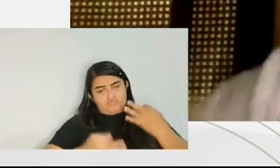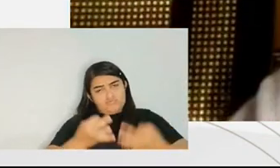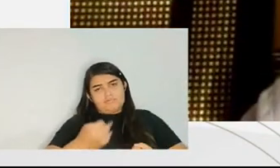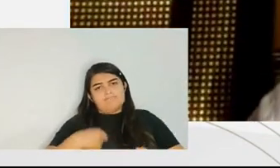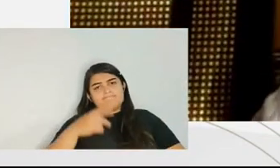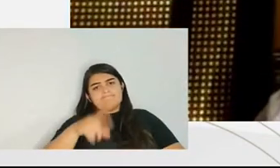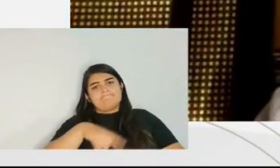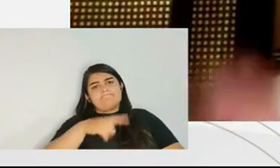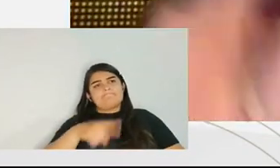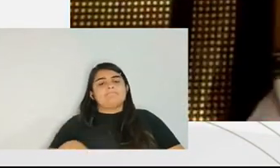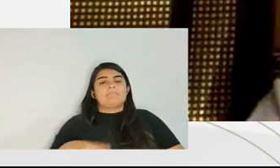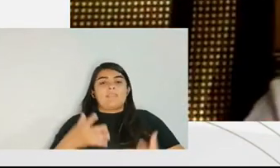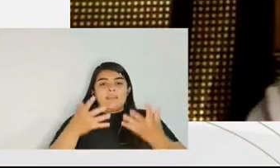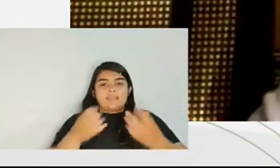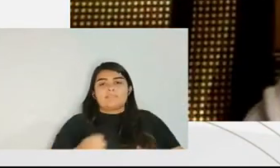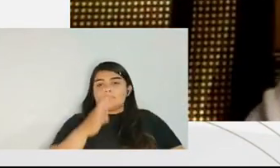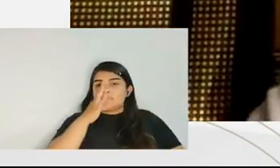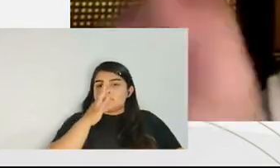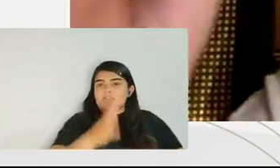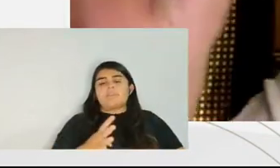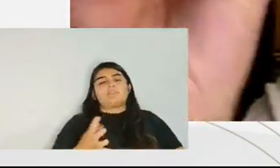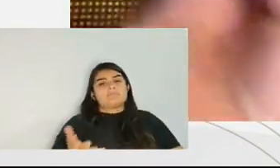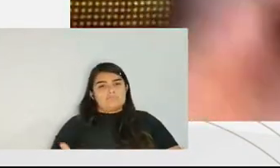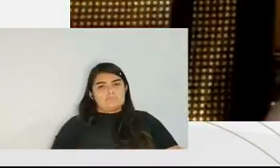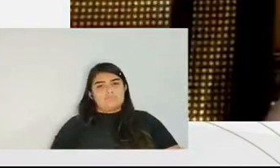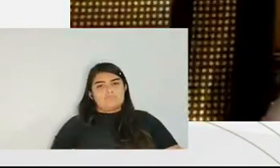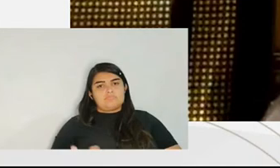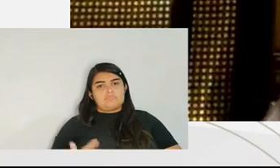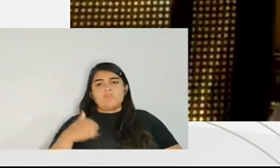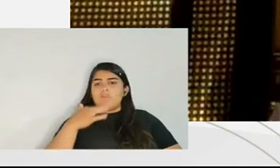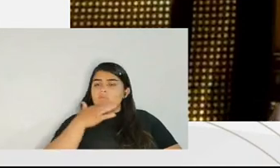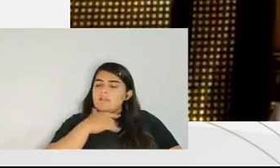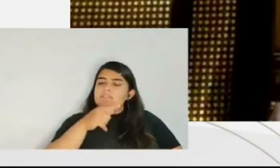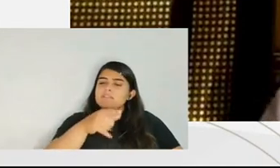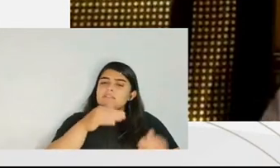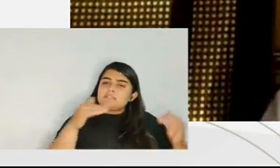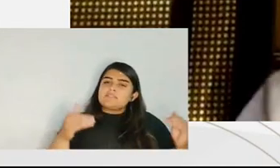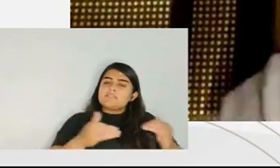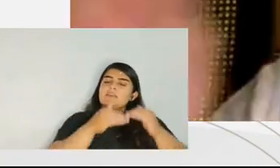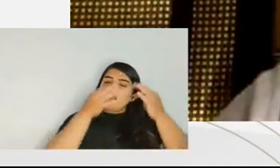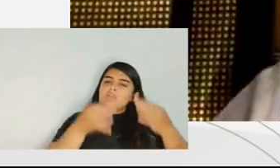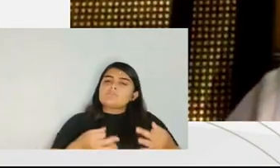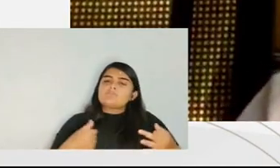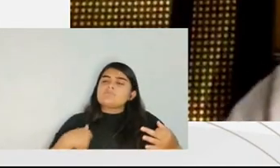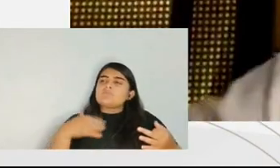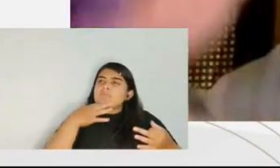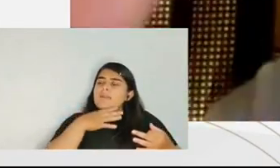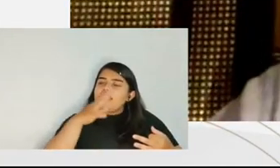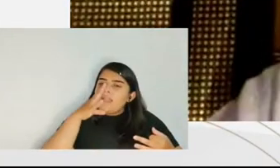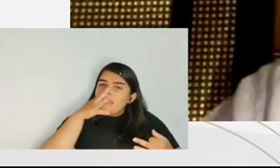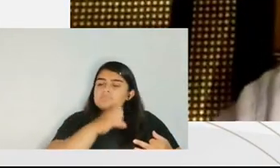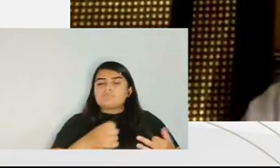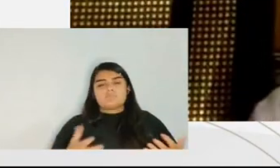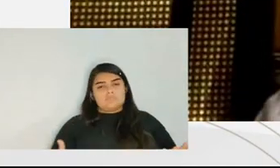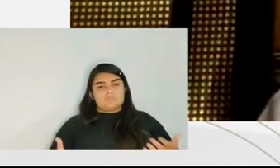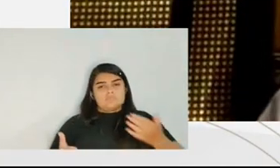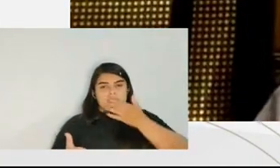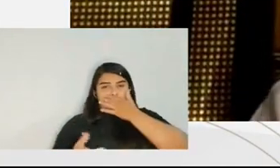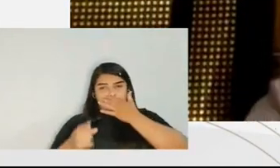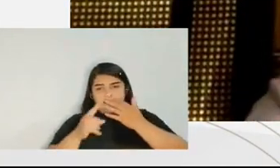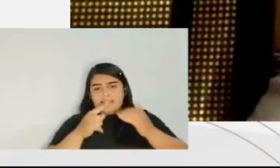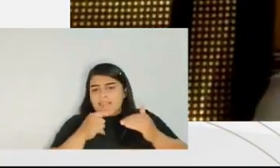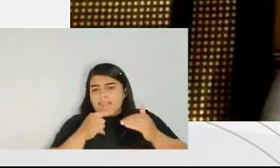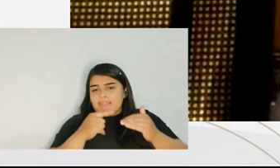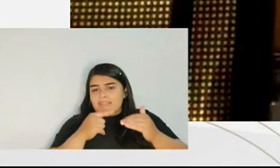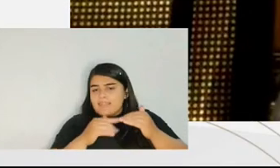the judge without violating the accusation system this agreement has some